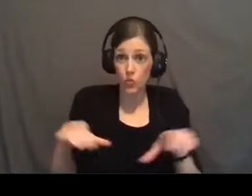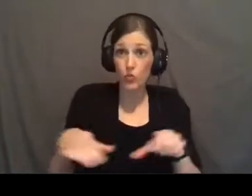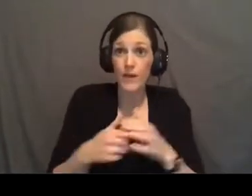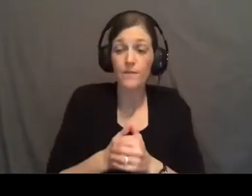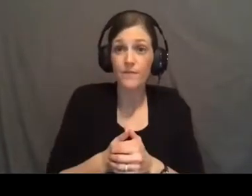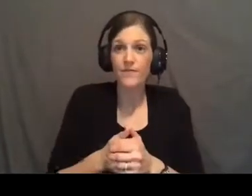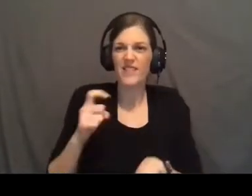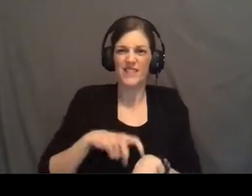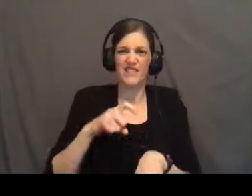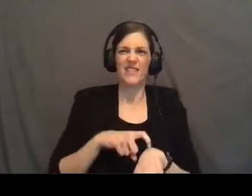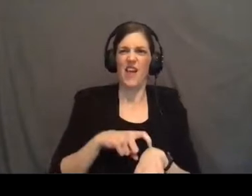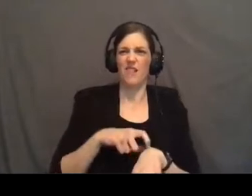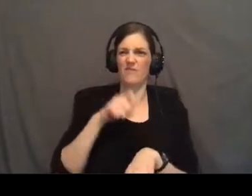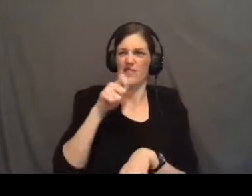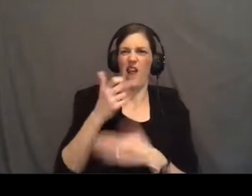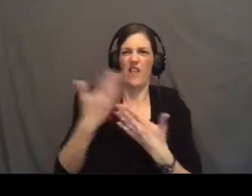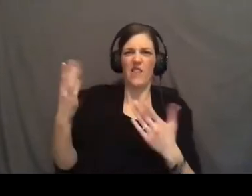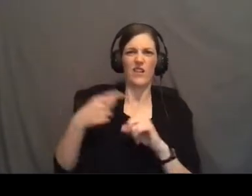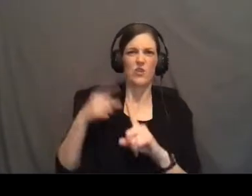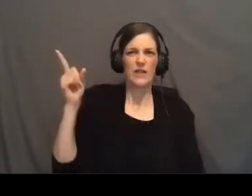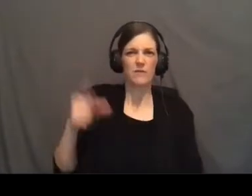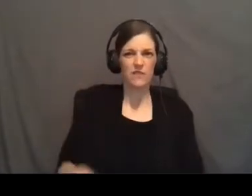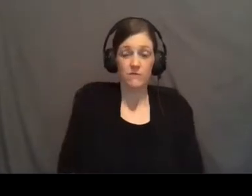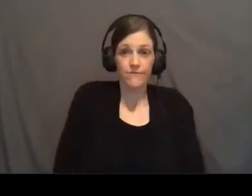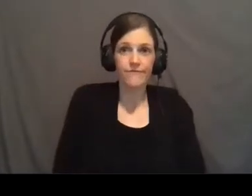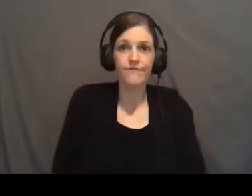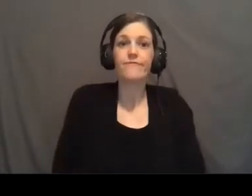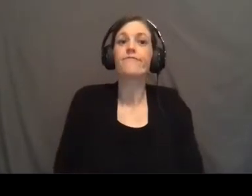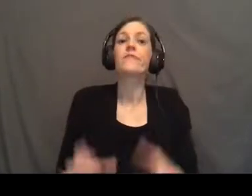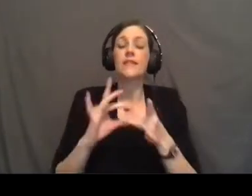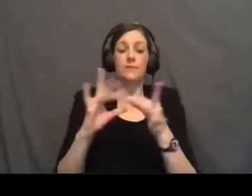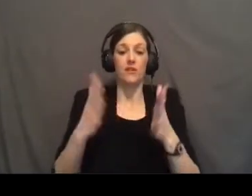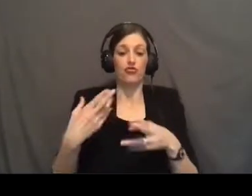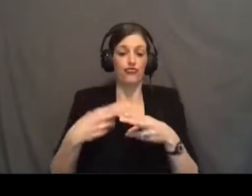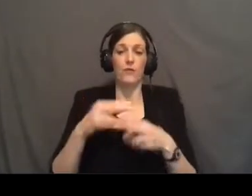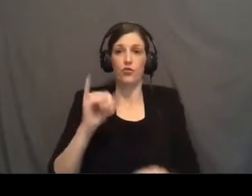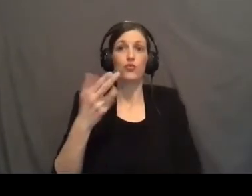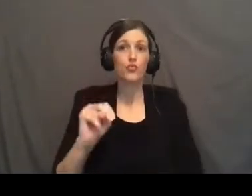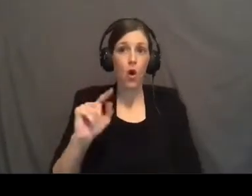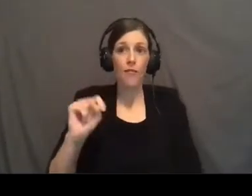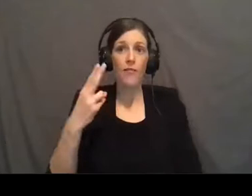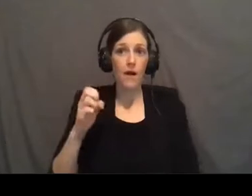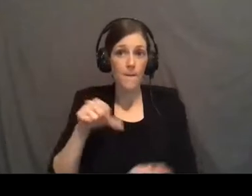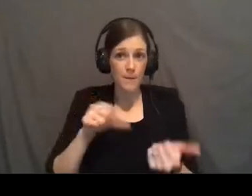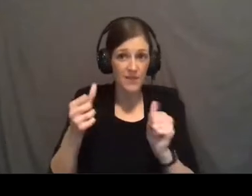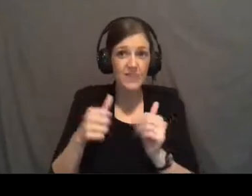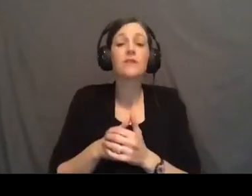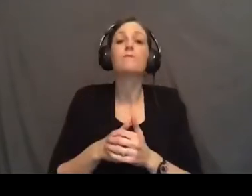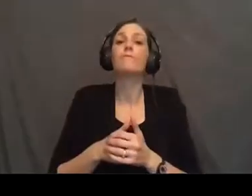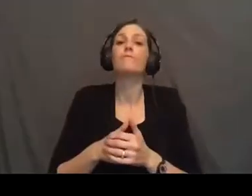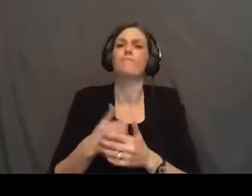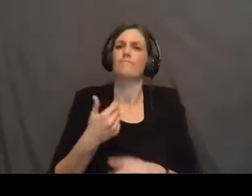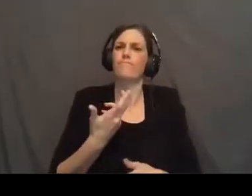Time is not a thing to God. This messenger's name was John the Baptist and his message was, repent